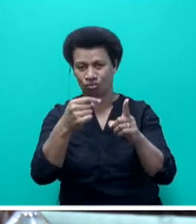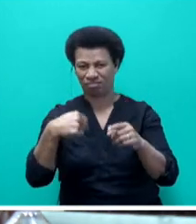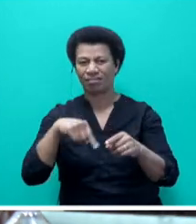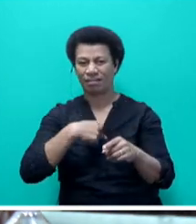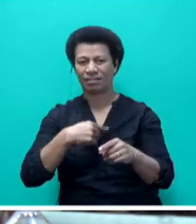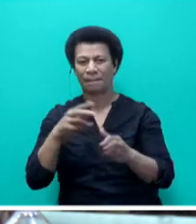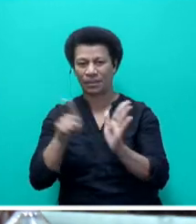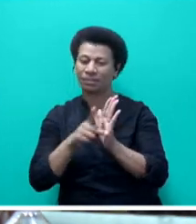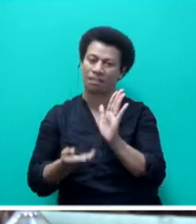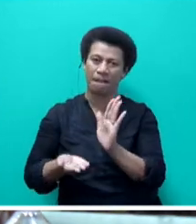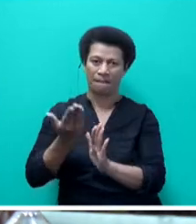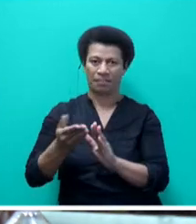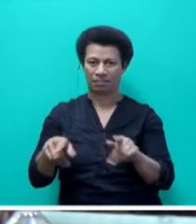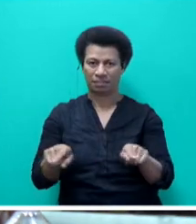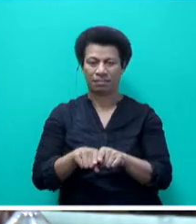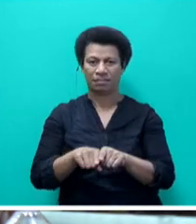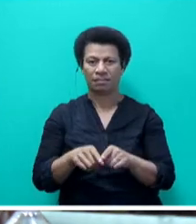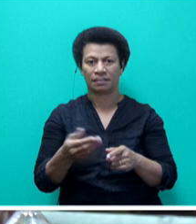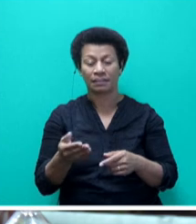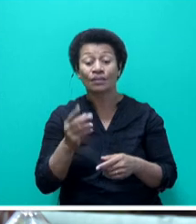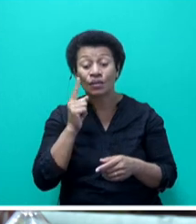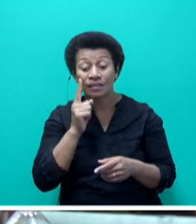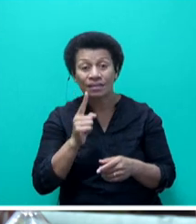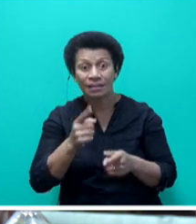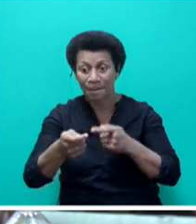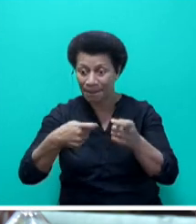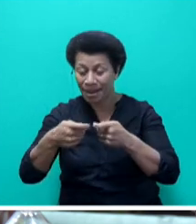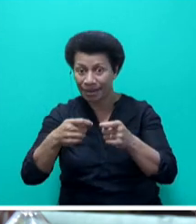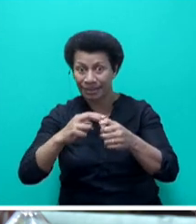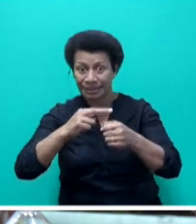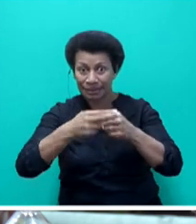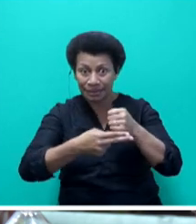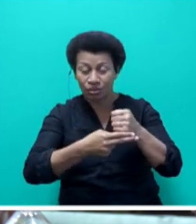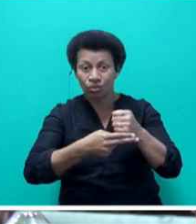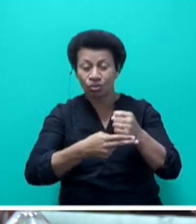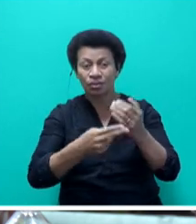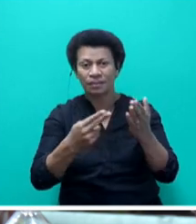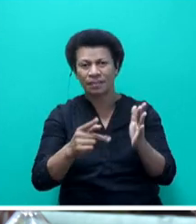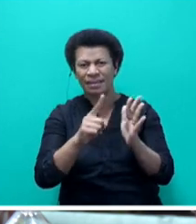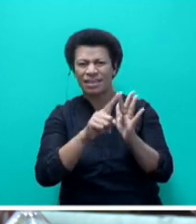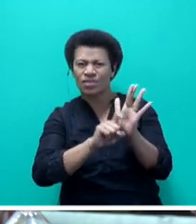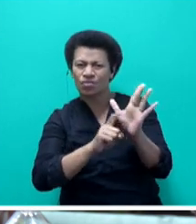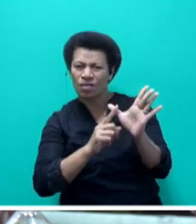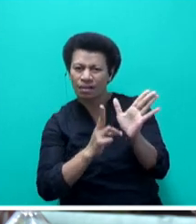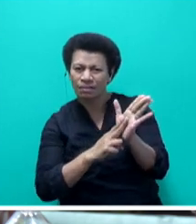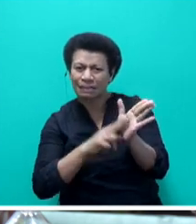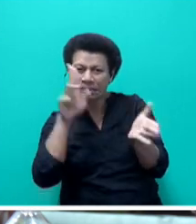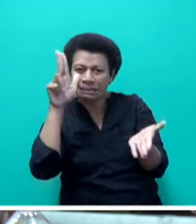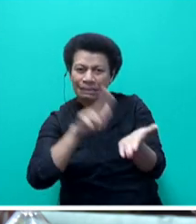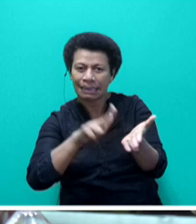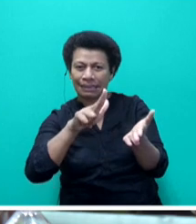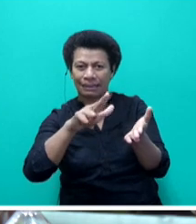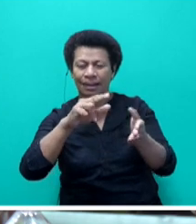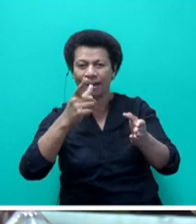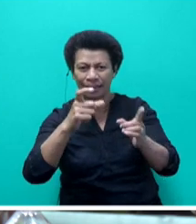if you read the markets, the market news, Iran is about to sign a deal which hopefully will get across the line